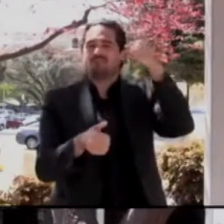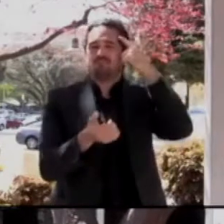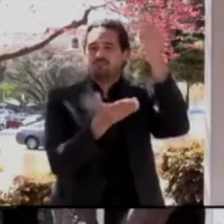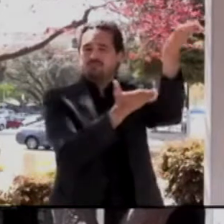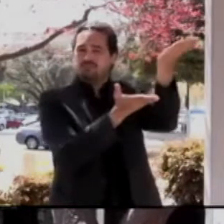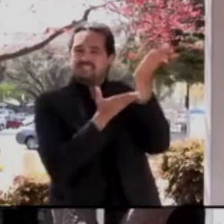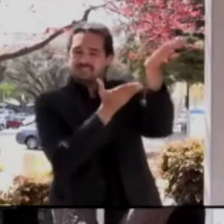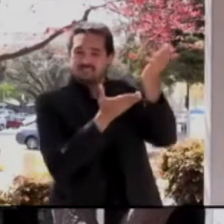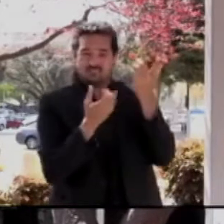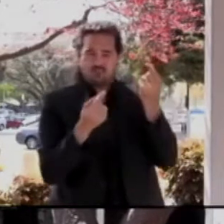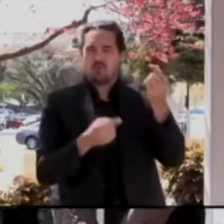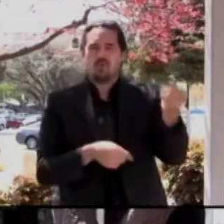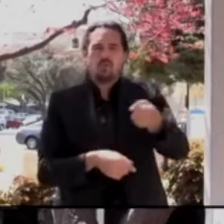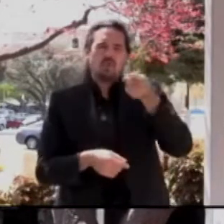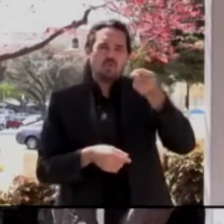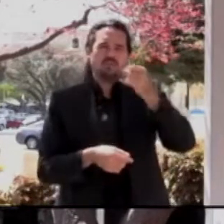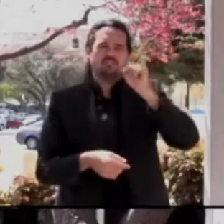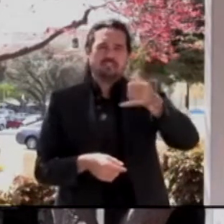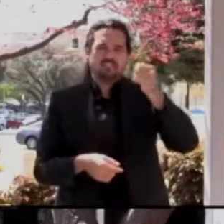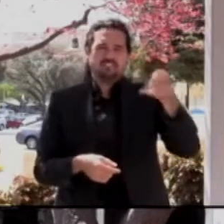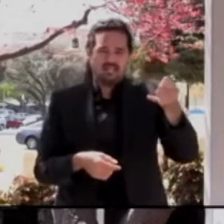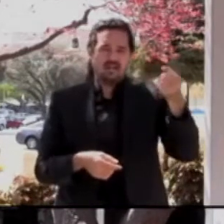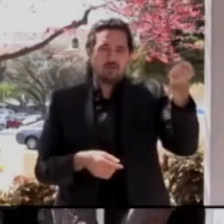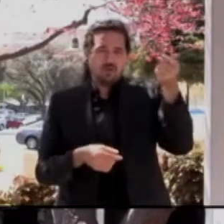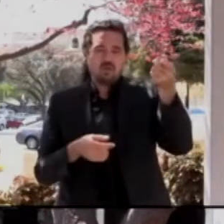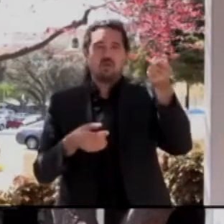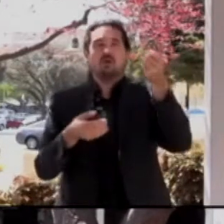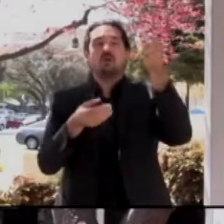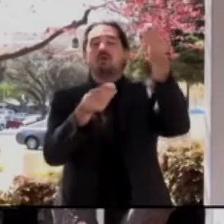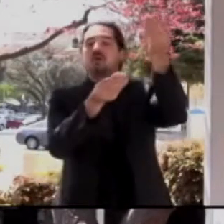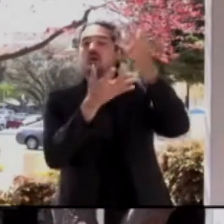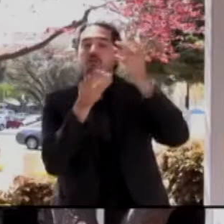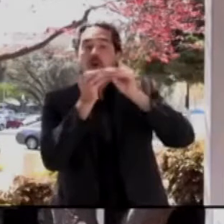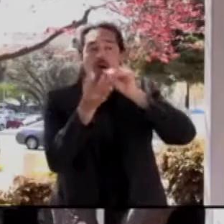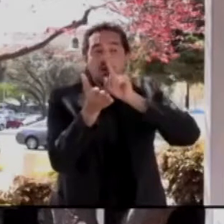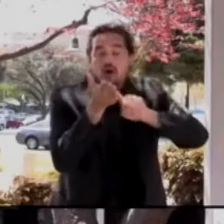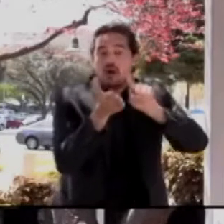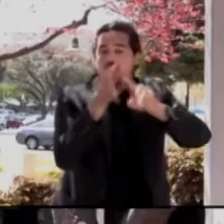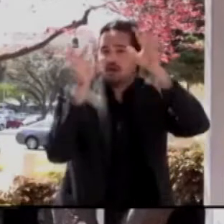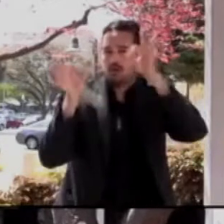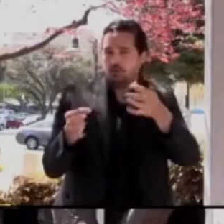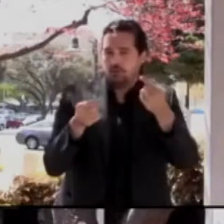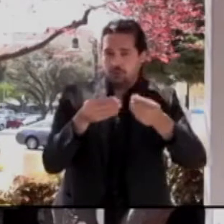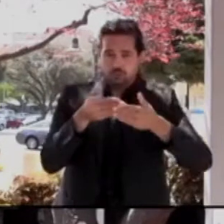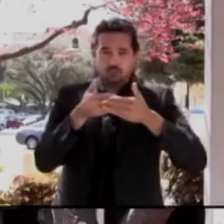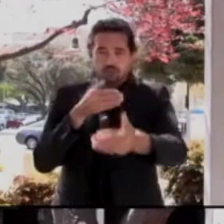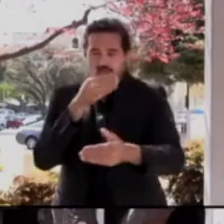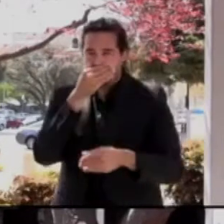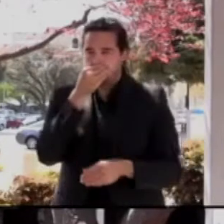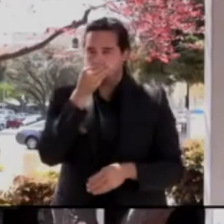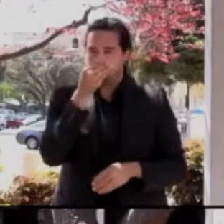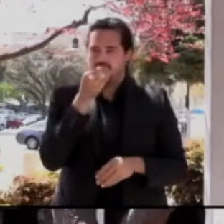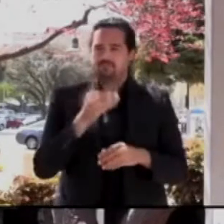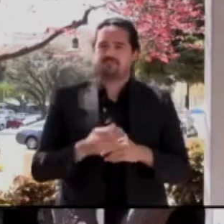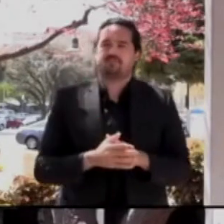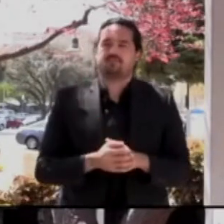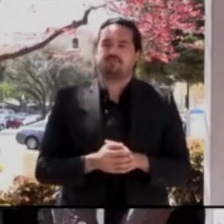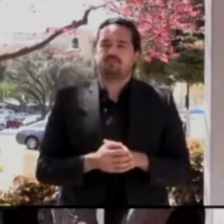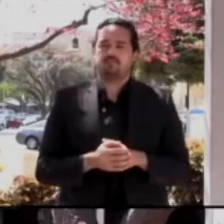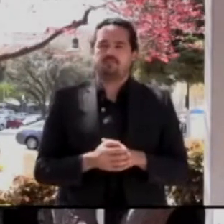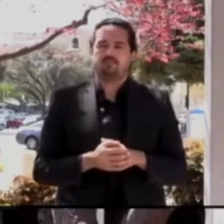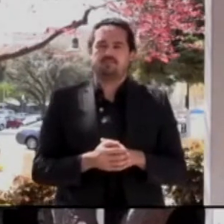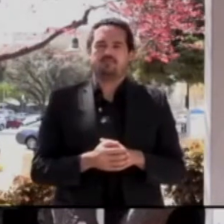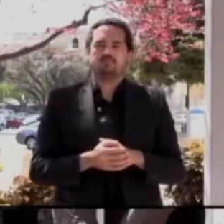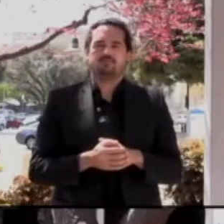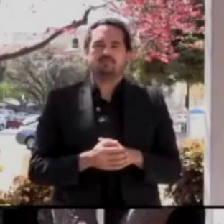updates from the CDC, from our federal partners, and from the state of California. Those that have